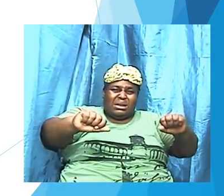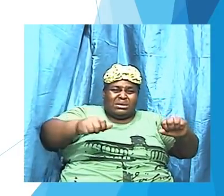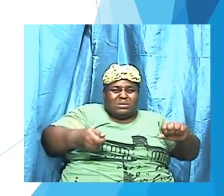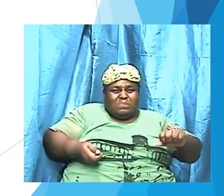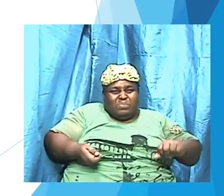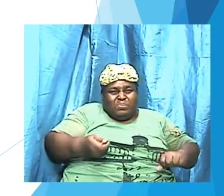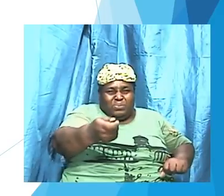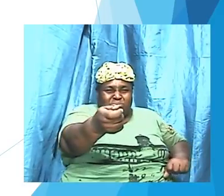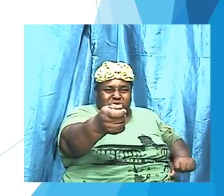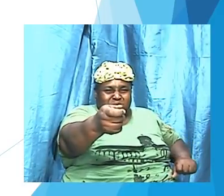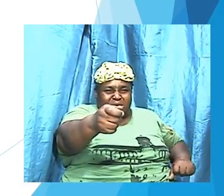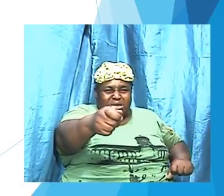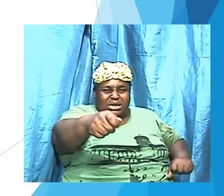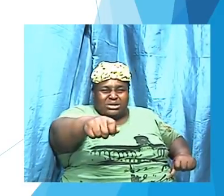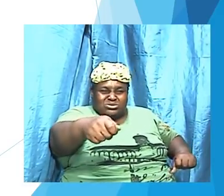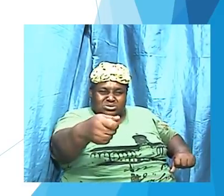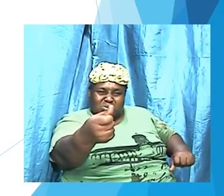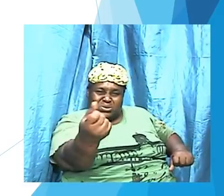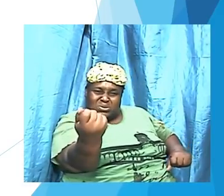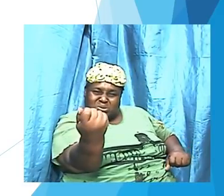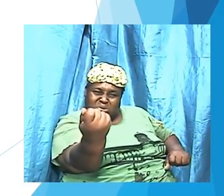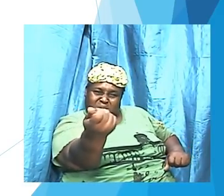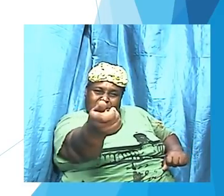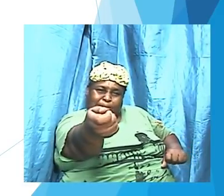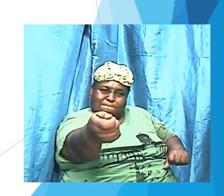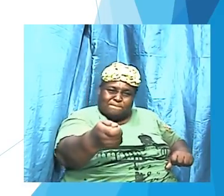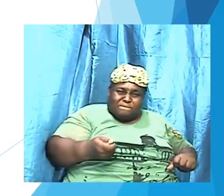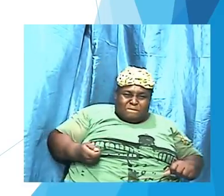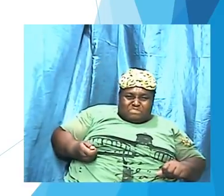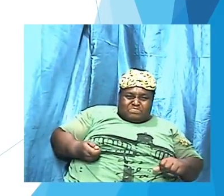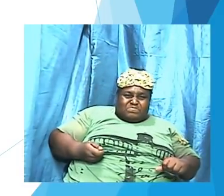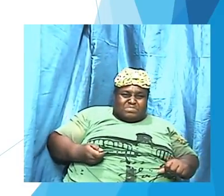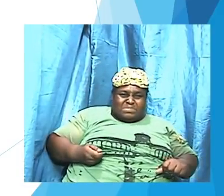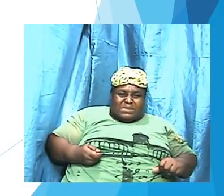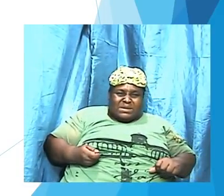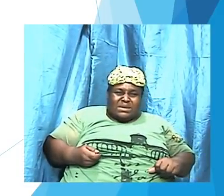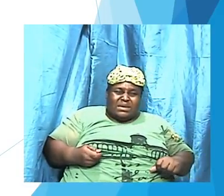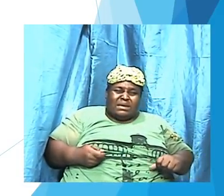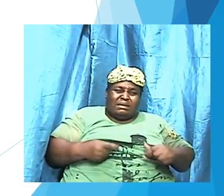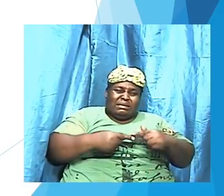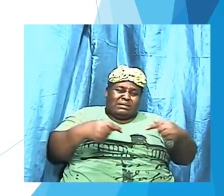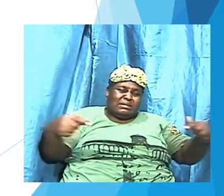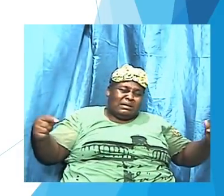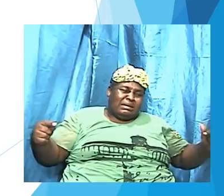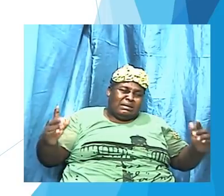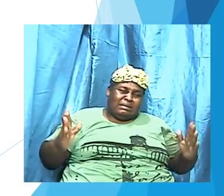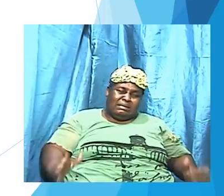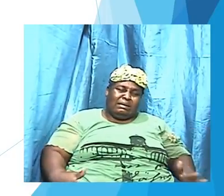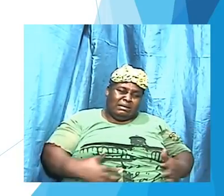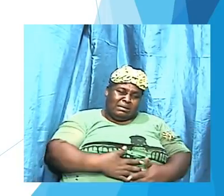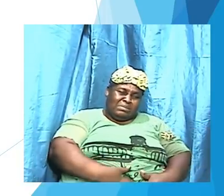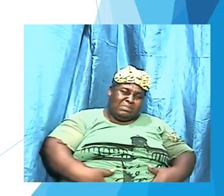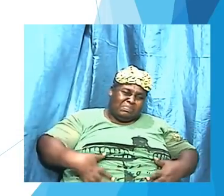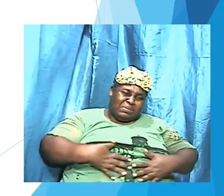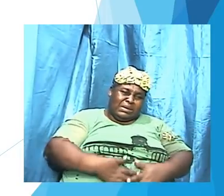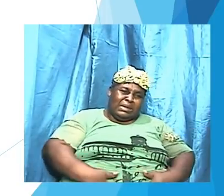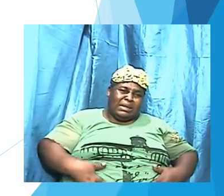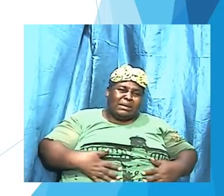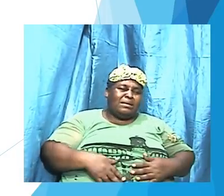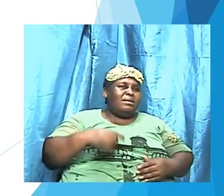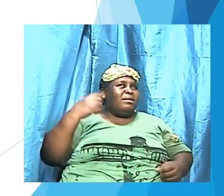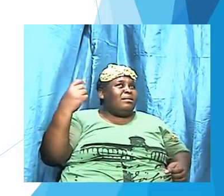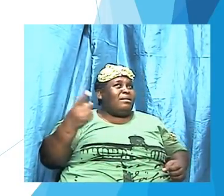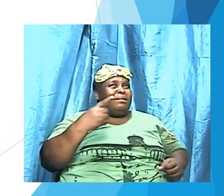to pull out the entrails of the enemy he always is left